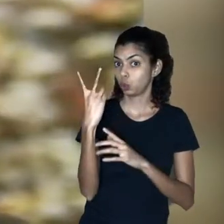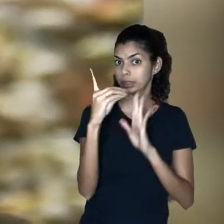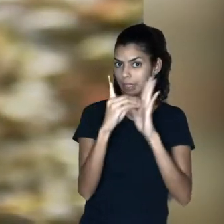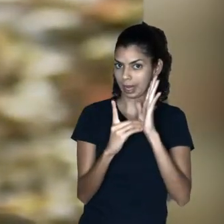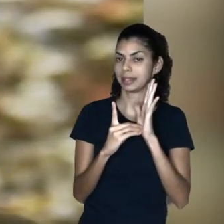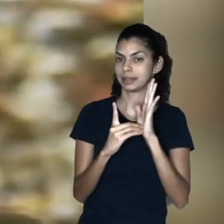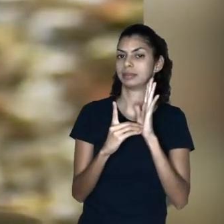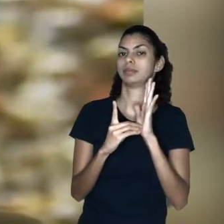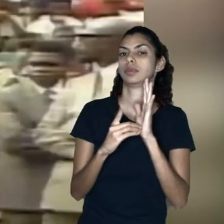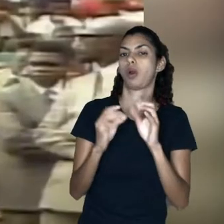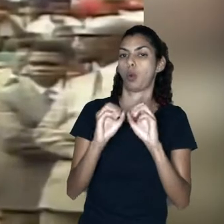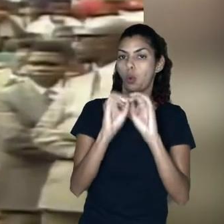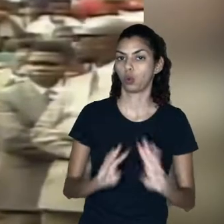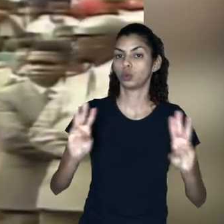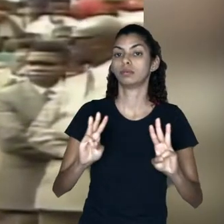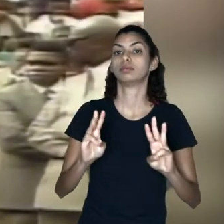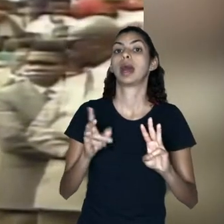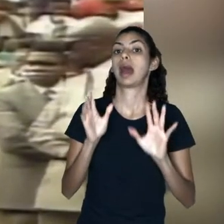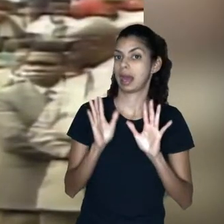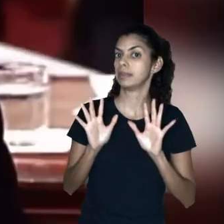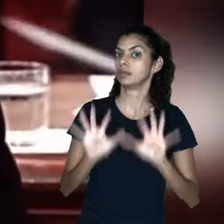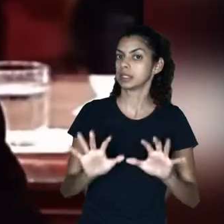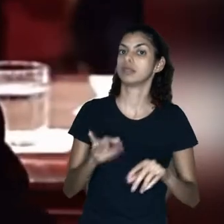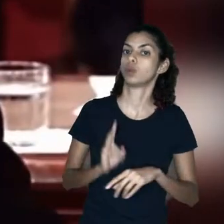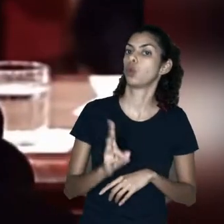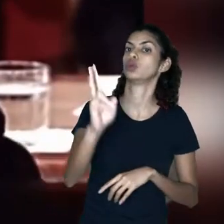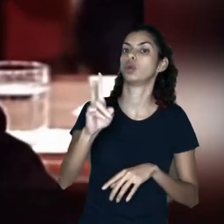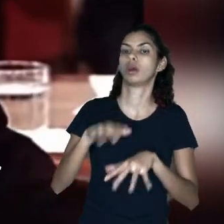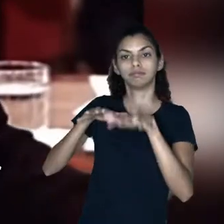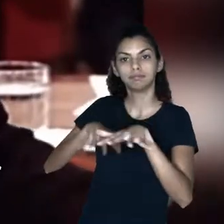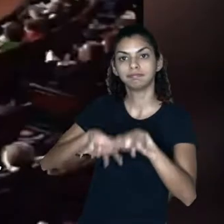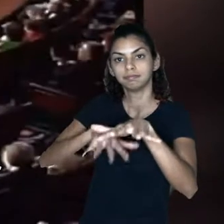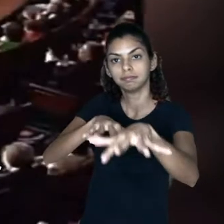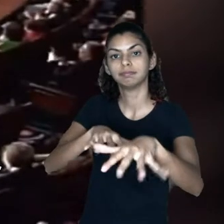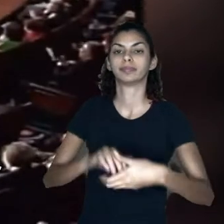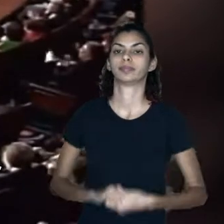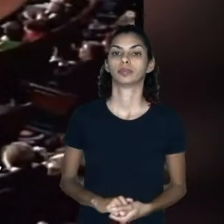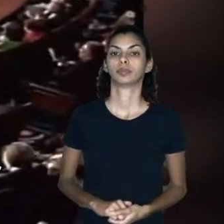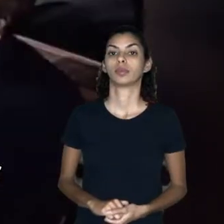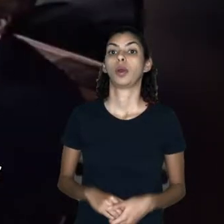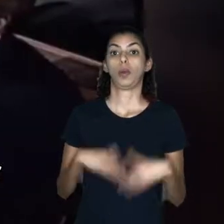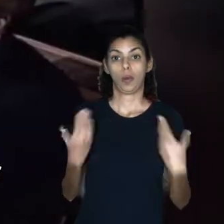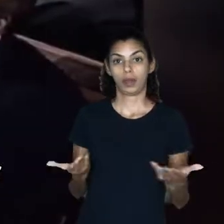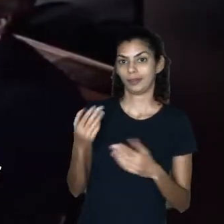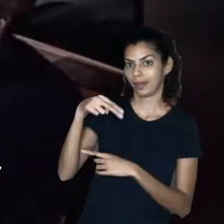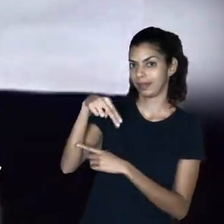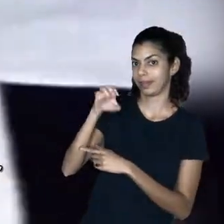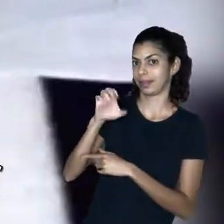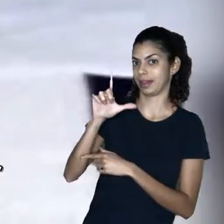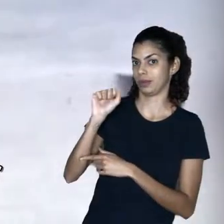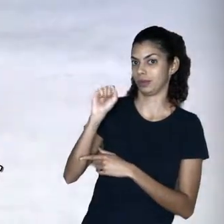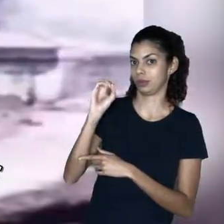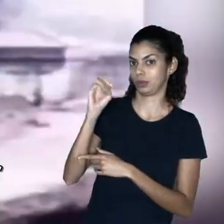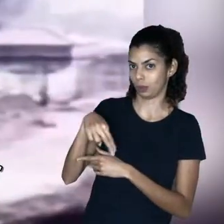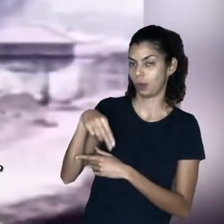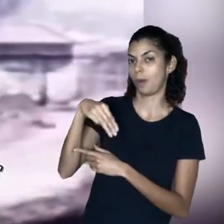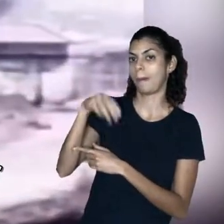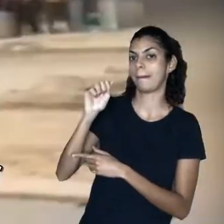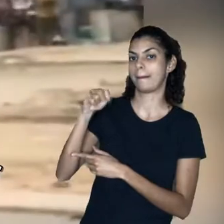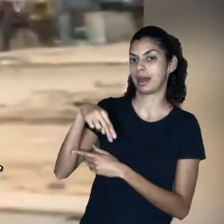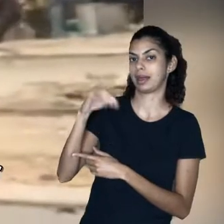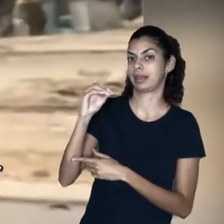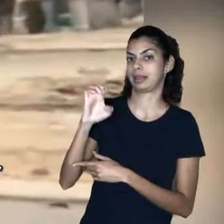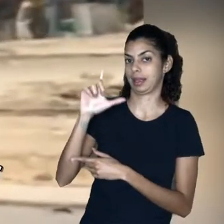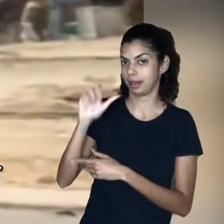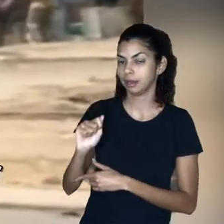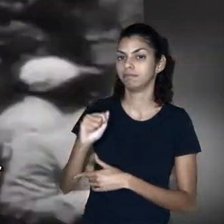When Nelson Mandela stood up for social justice in the 1990s, his country had already agreed to abolish such